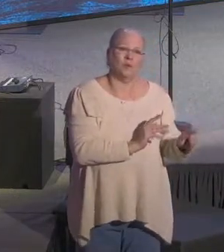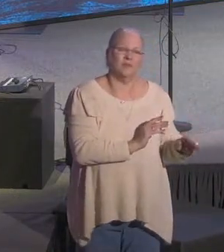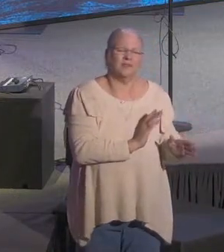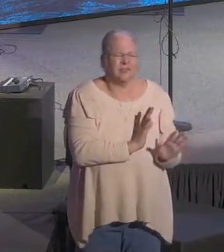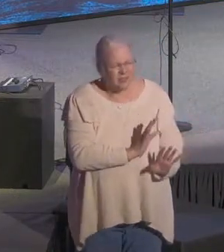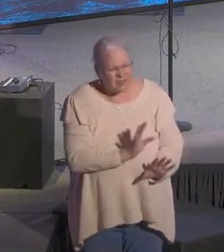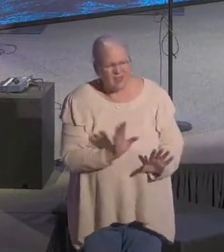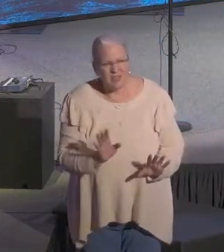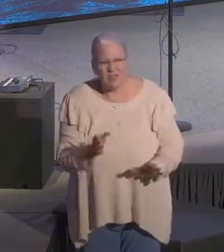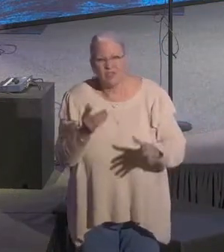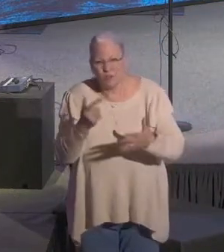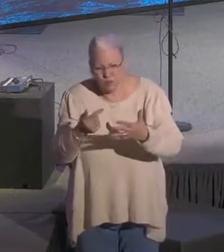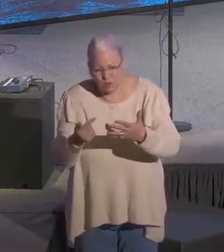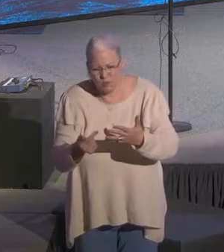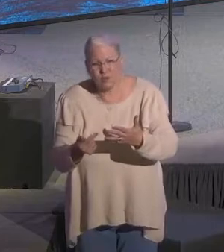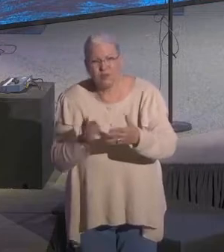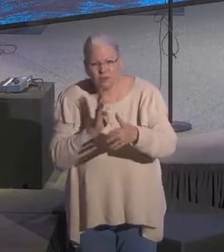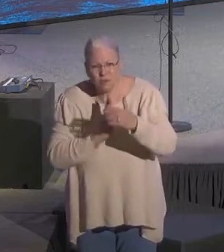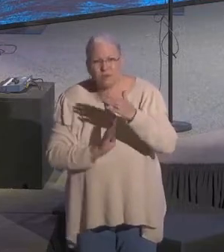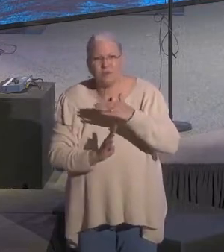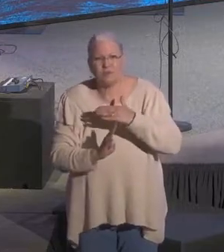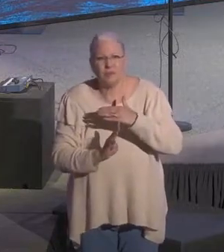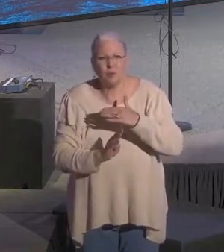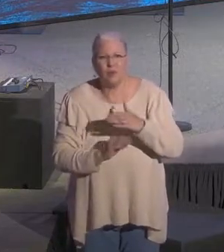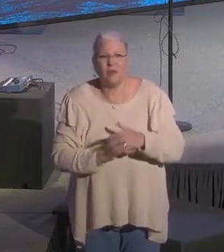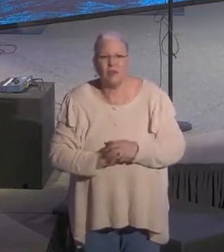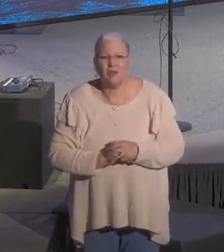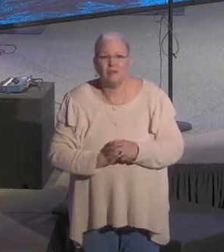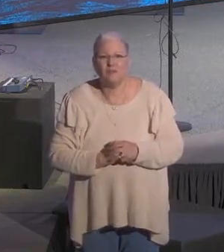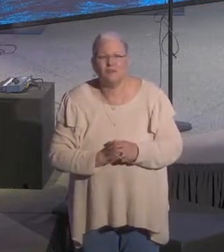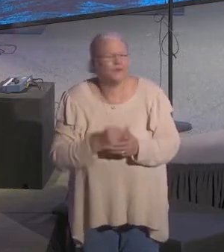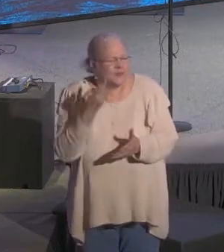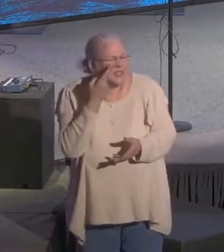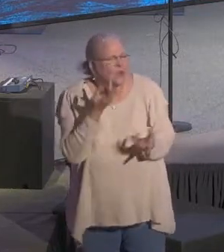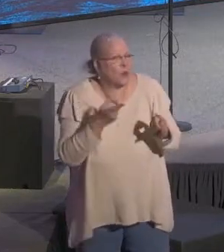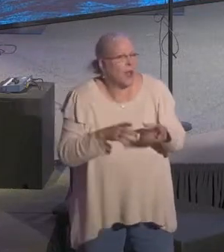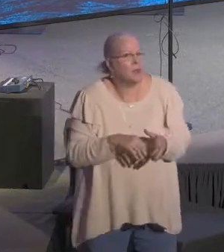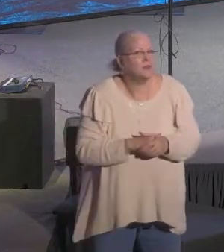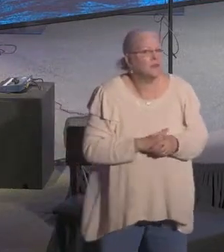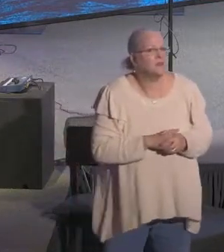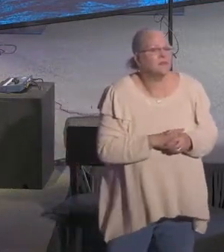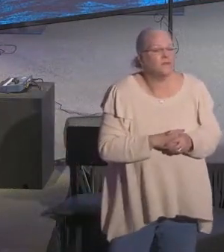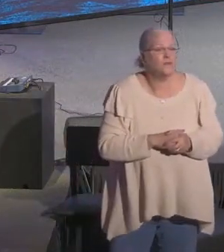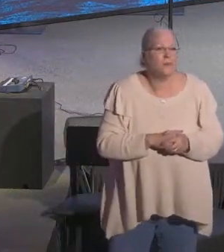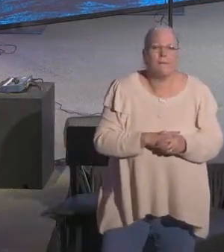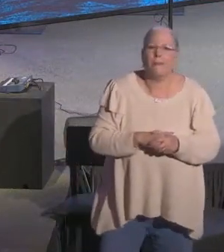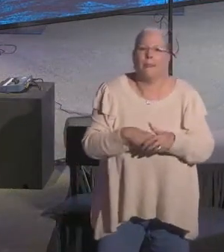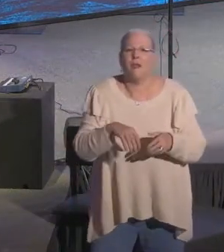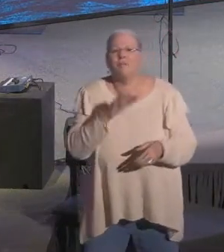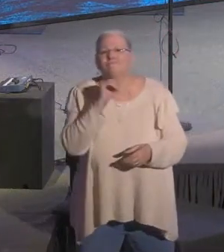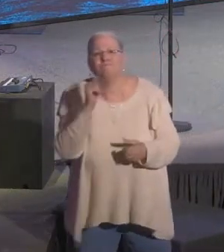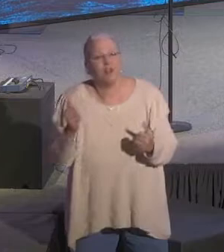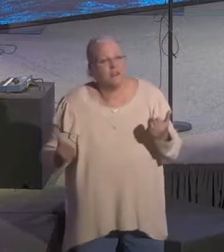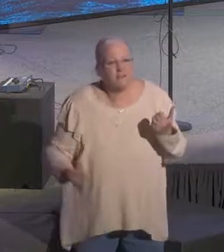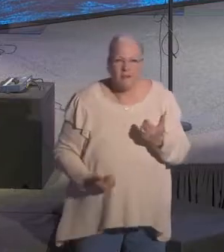Let's go down the road of humility and just see what God does. Here's the second thing. Fearless.